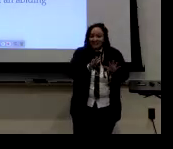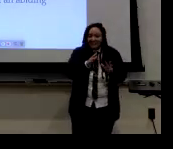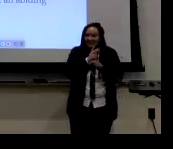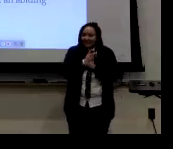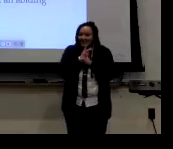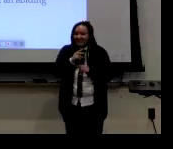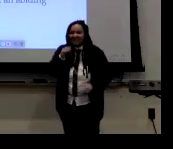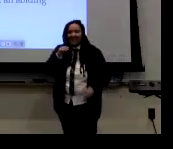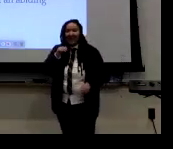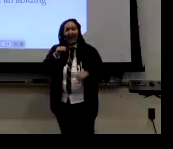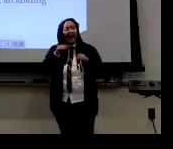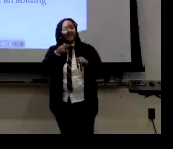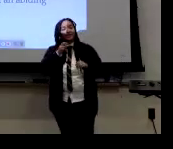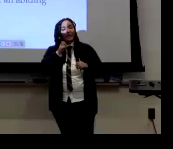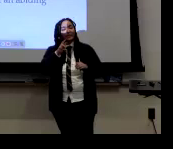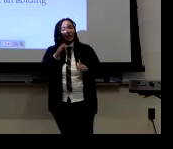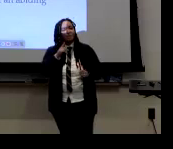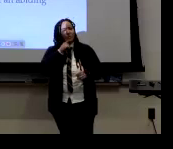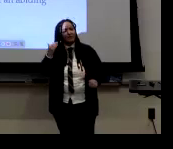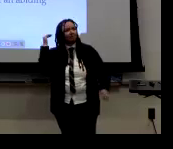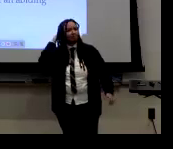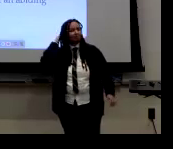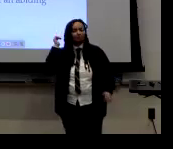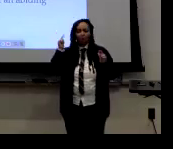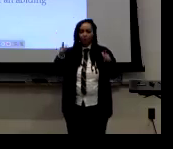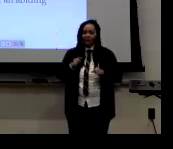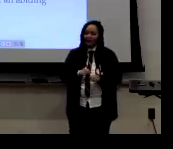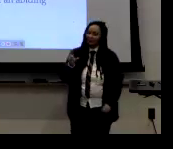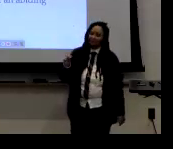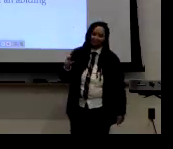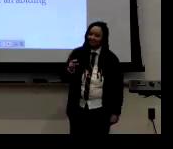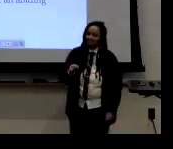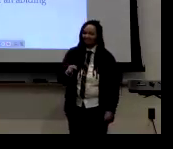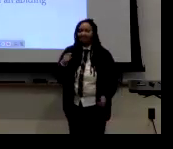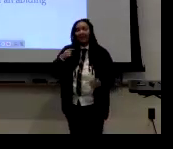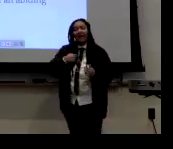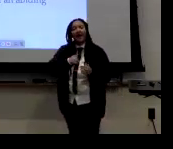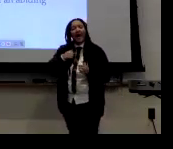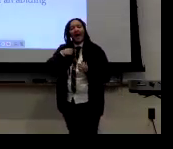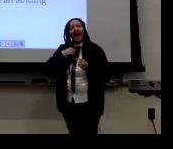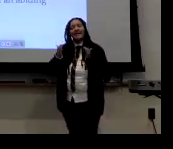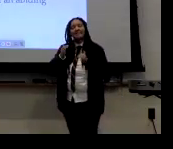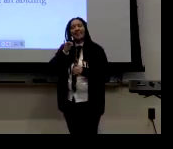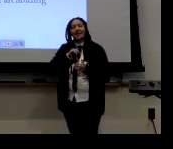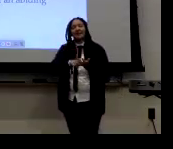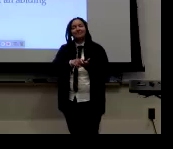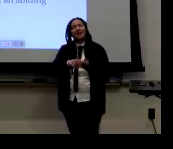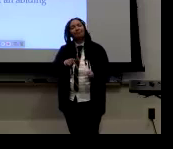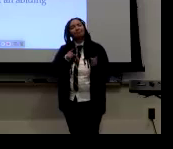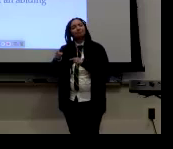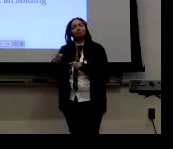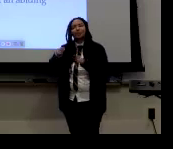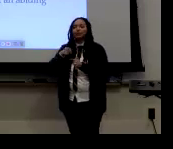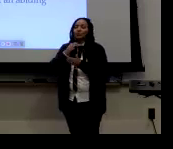And so that's why, you know, I had to be careful a little bit. So I don't always talk about gender all the